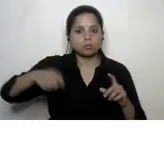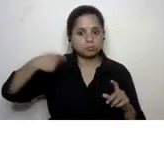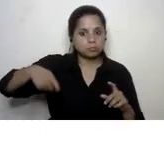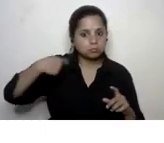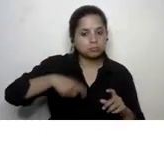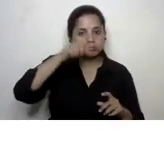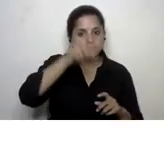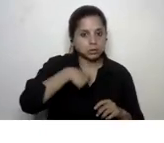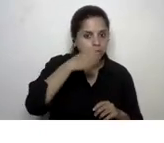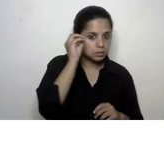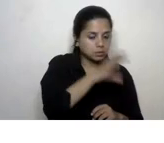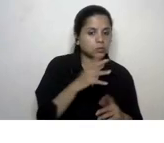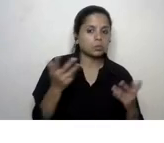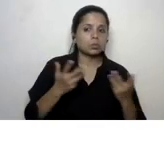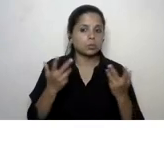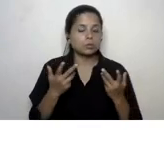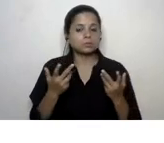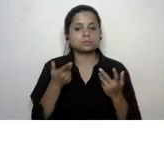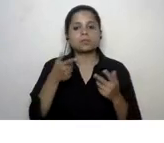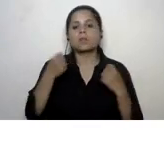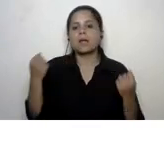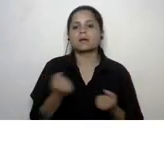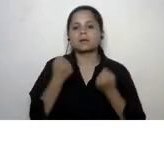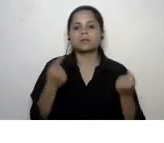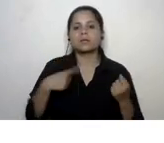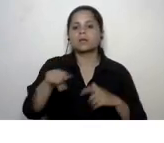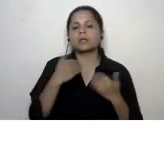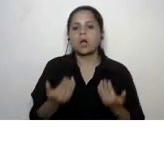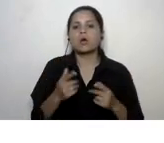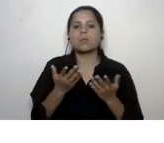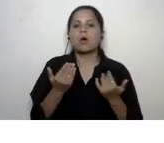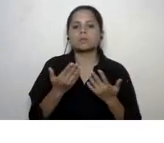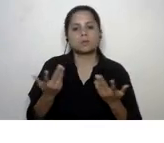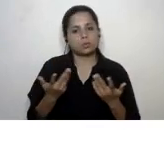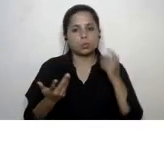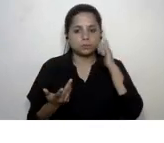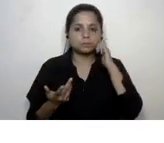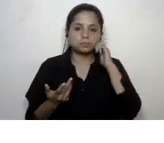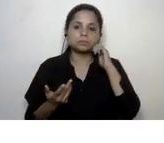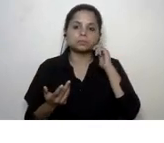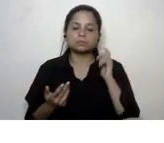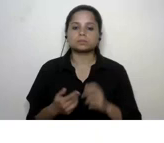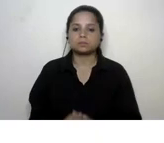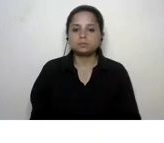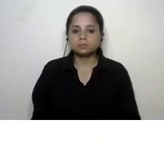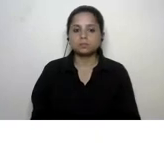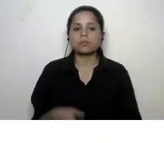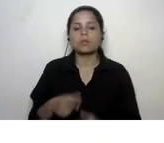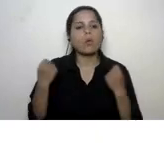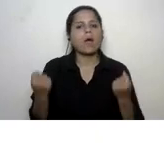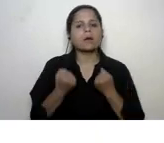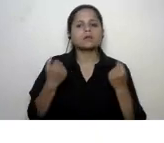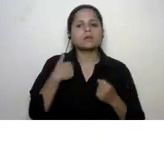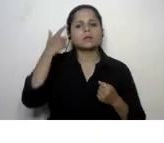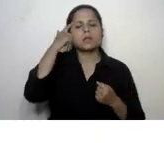tailor what activities can we have here what kind of activities could we